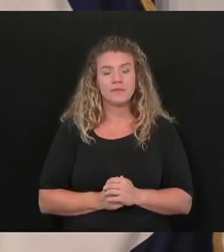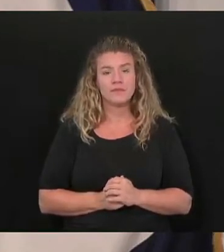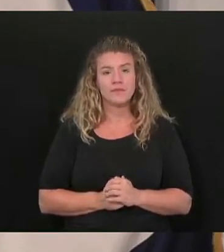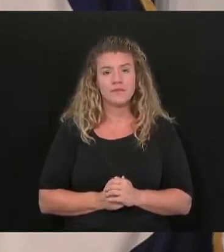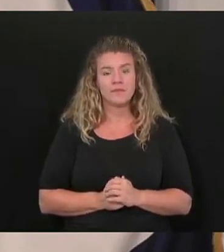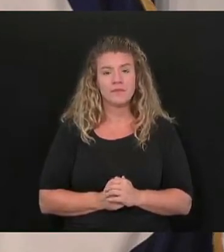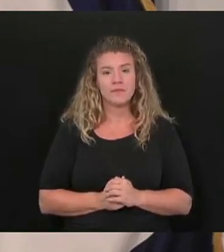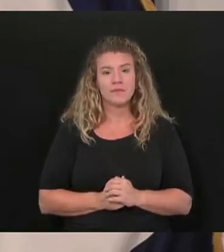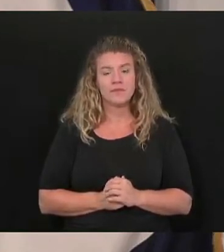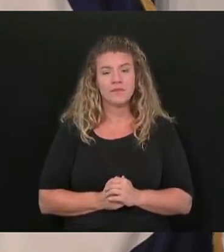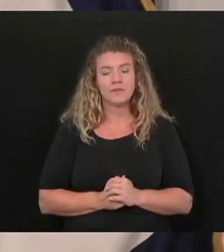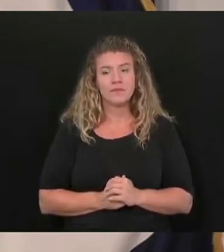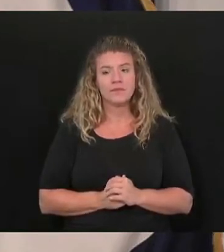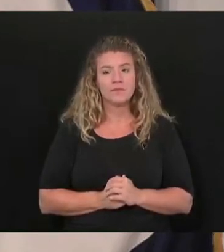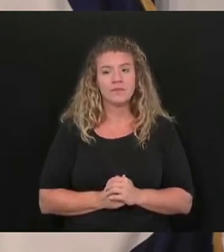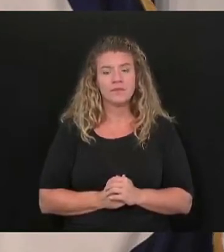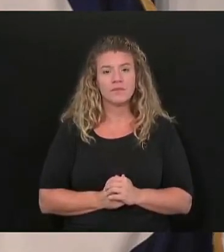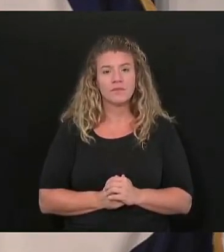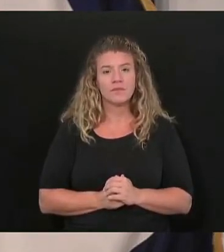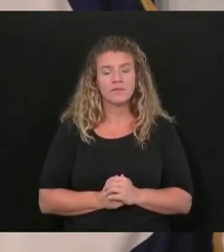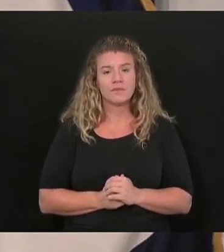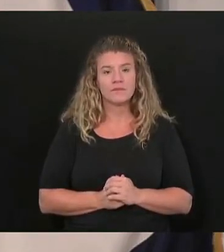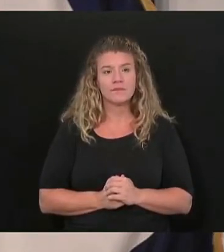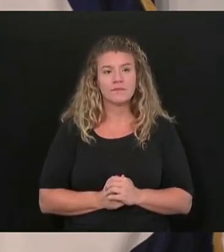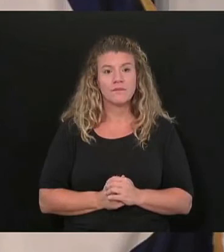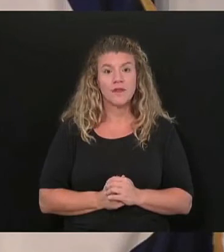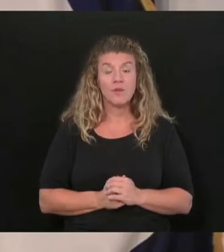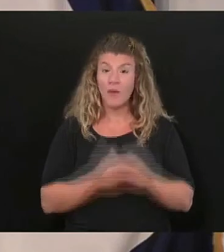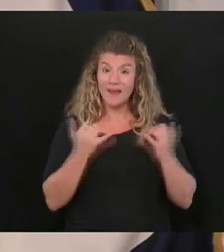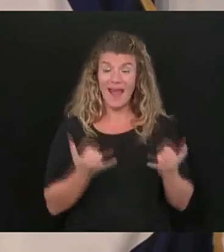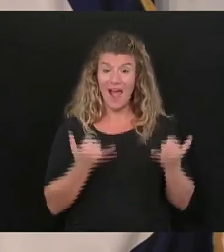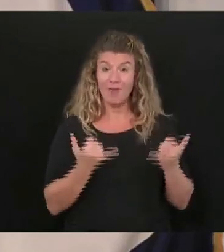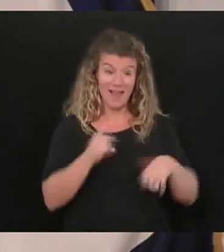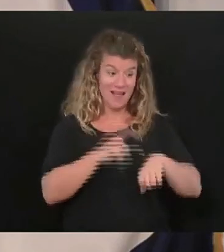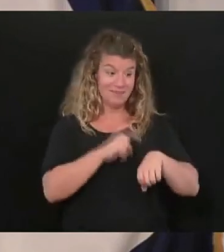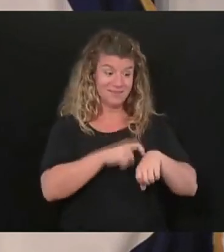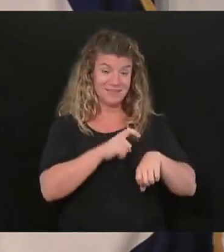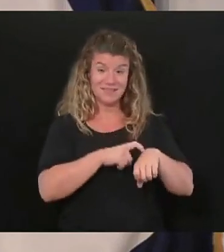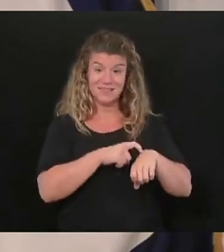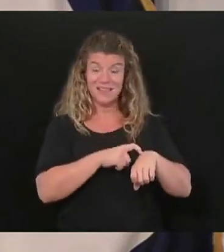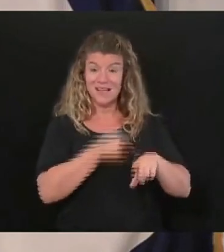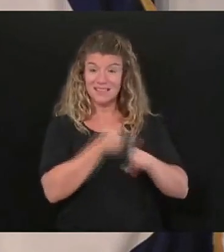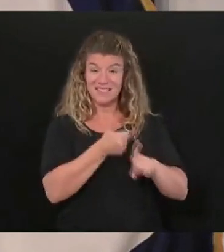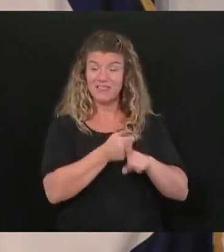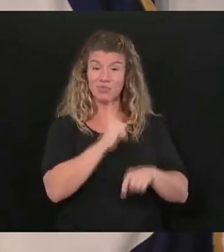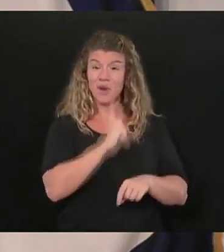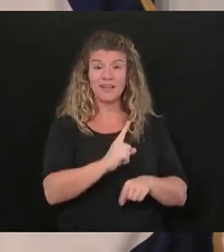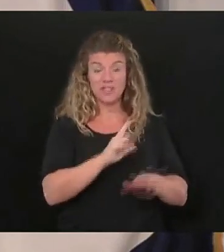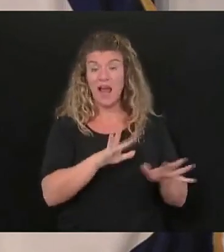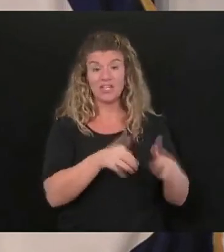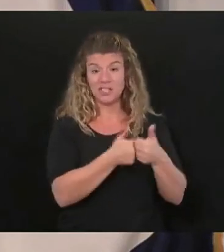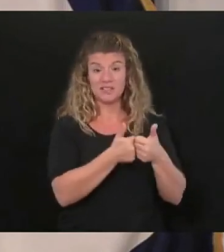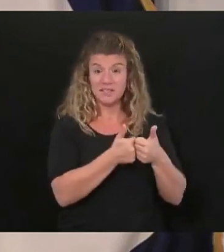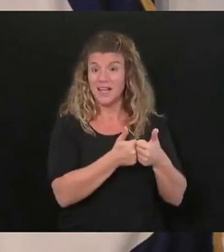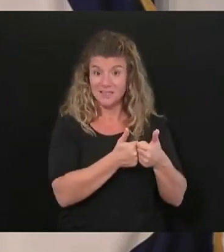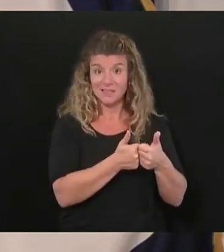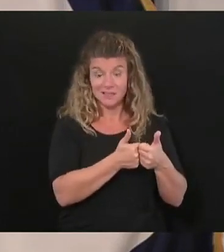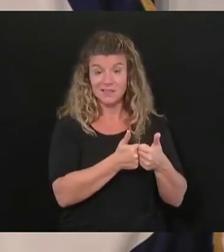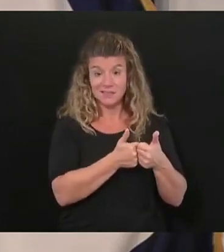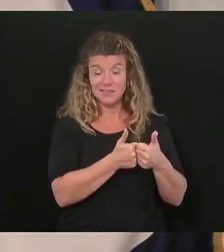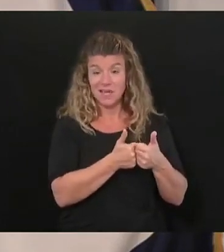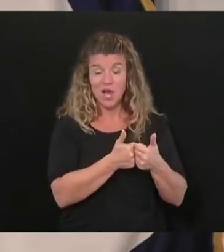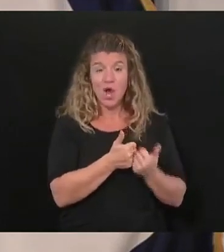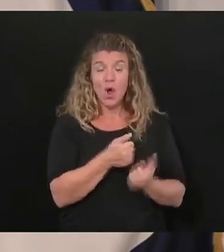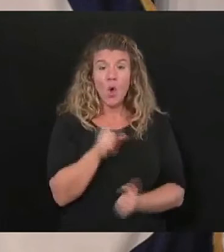you know we've got some really challenging times don't we West Virginia we've got to some way be able